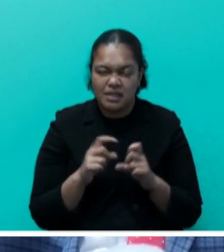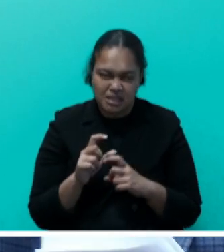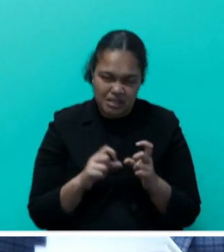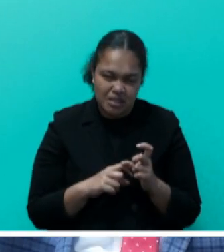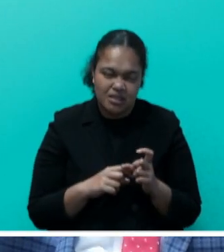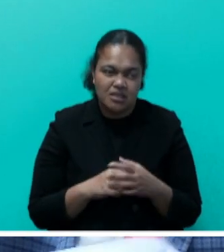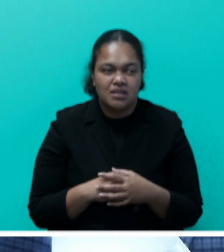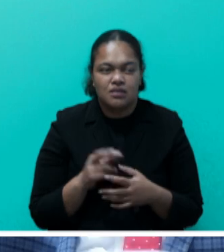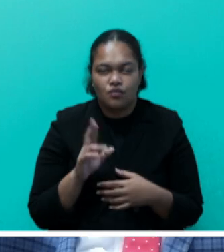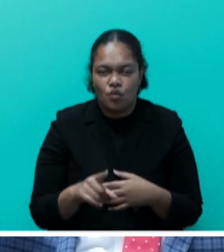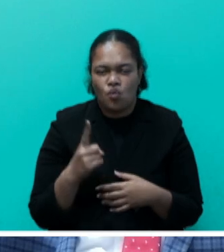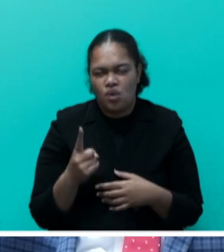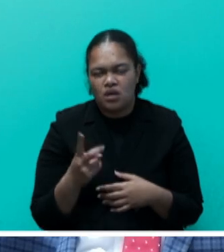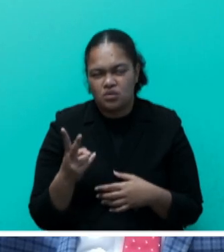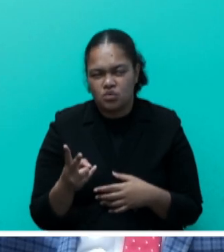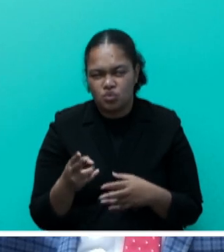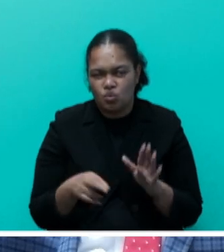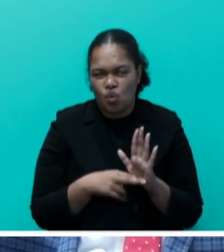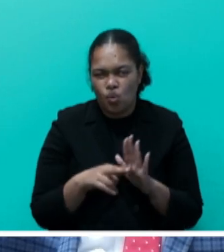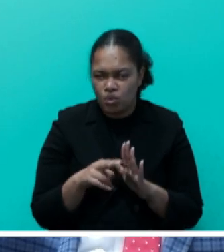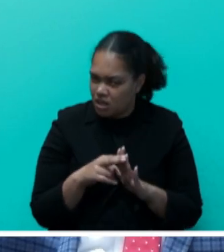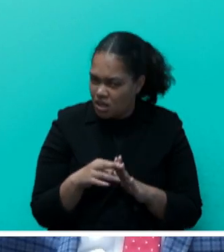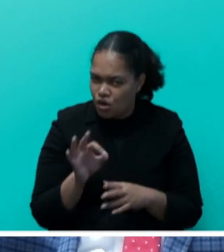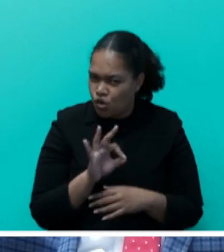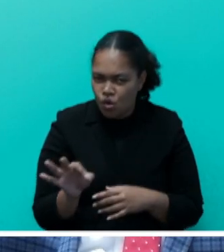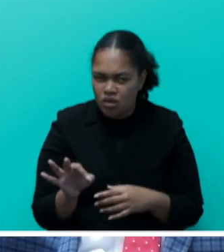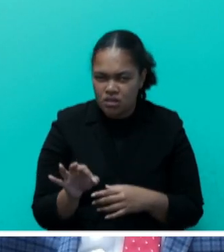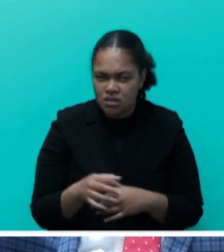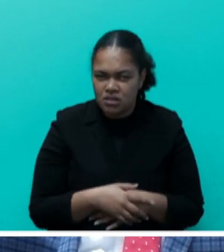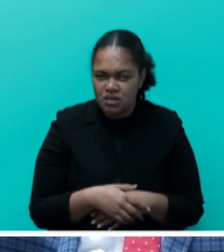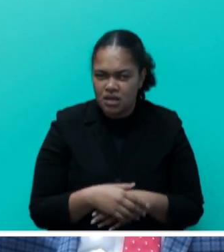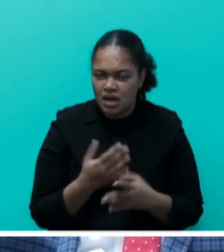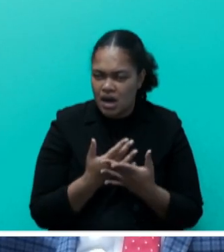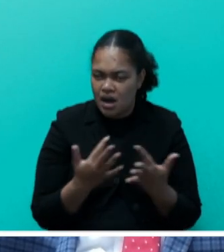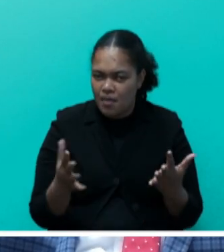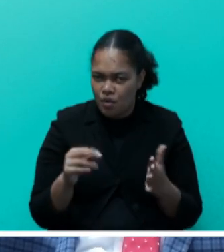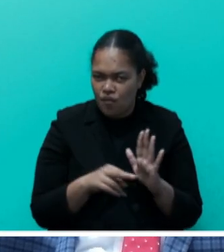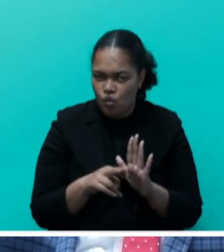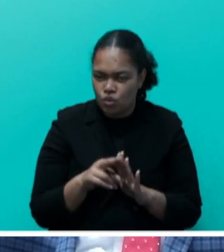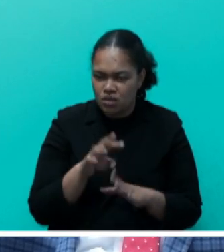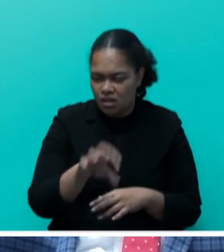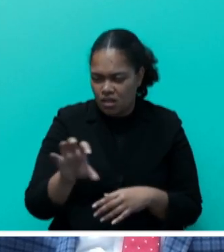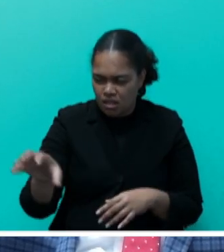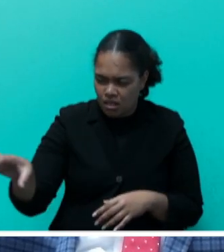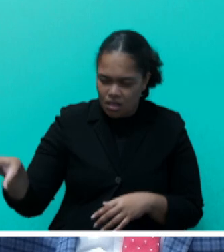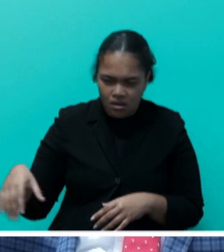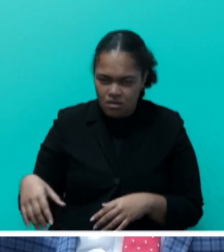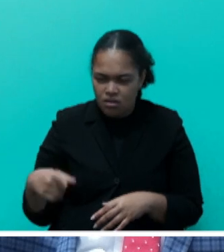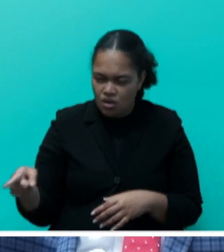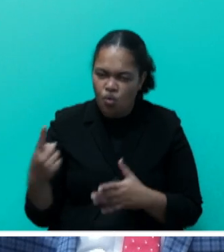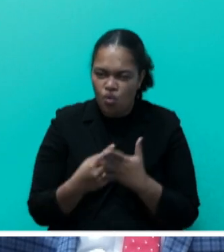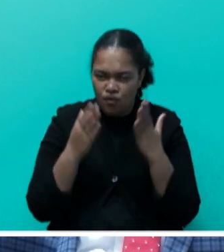one or two hotels, and not the number of hotels which are there now and planned.